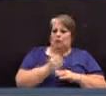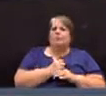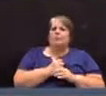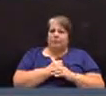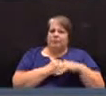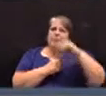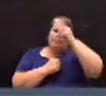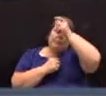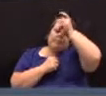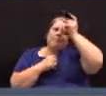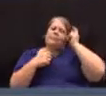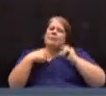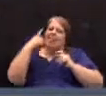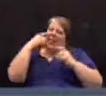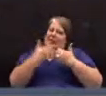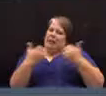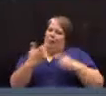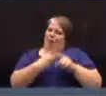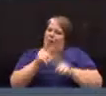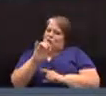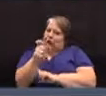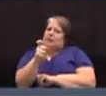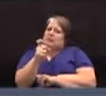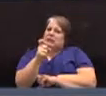But, again, that's separate from your taxes.